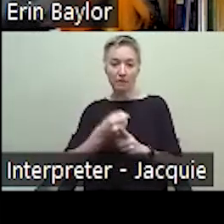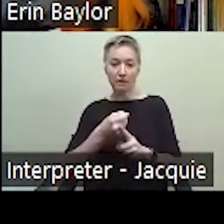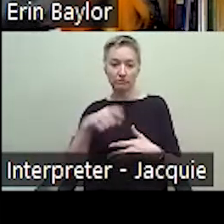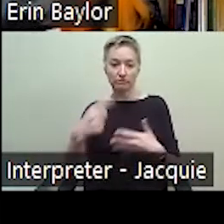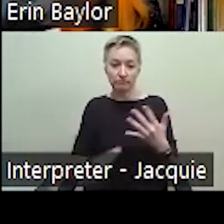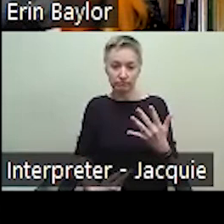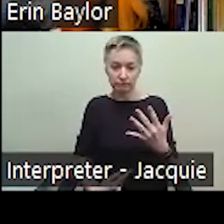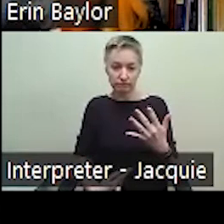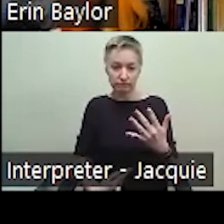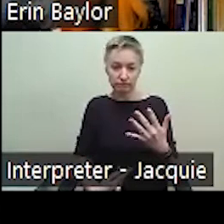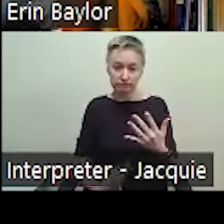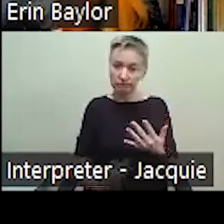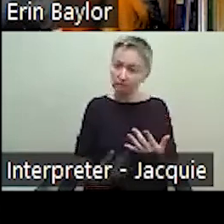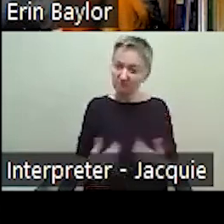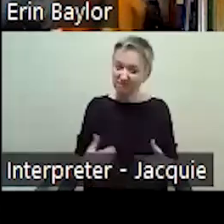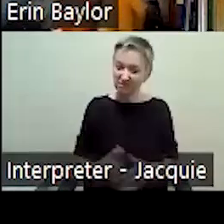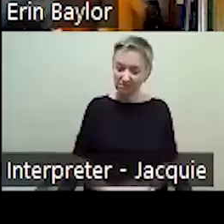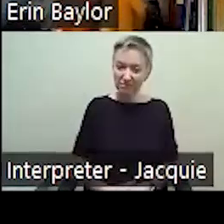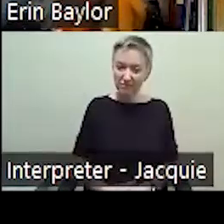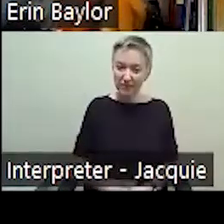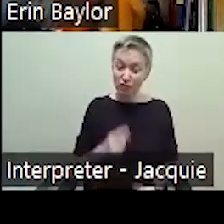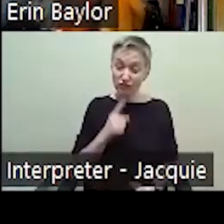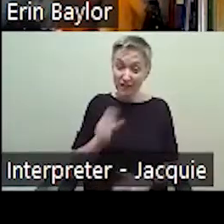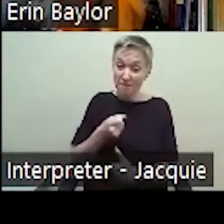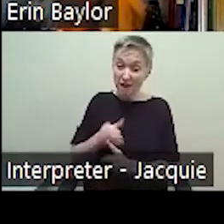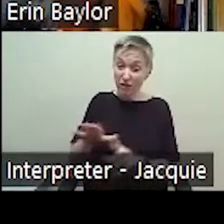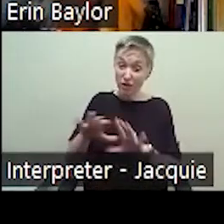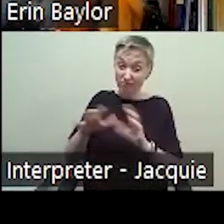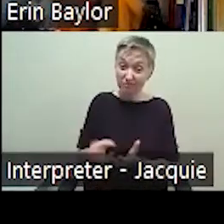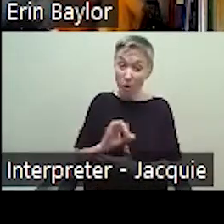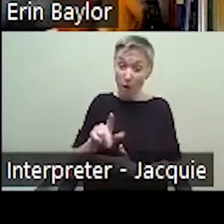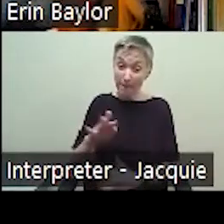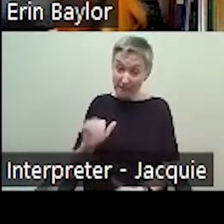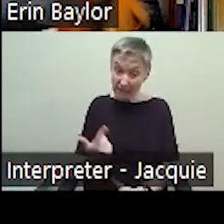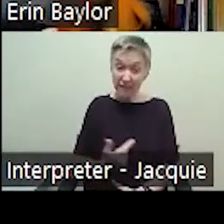powerful implications for their overall well-being and quality of life.